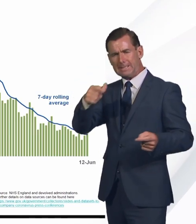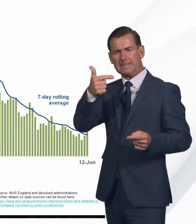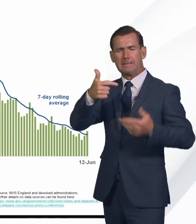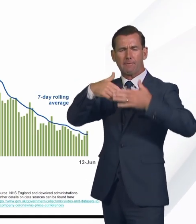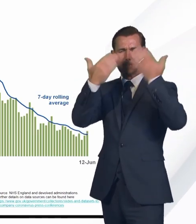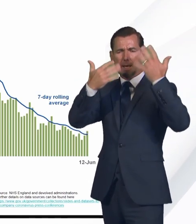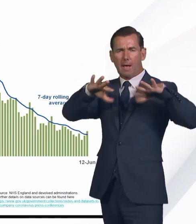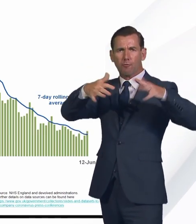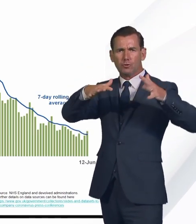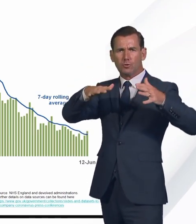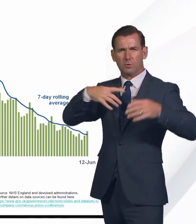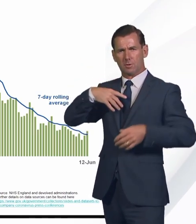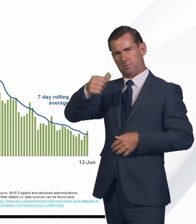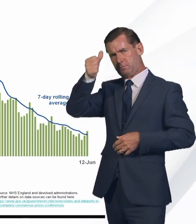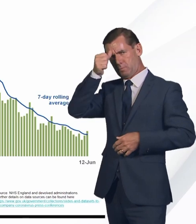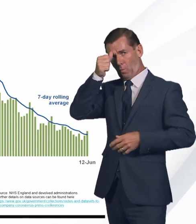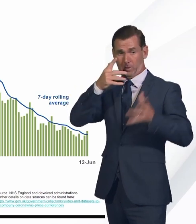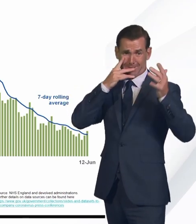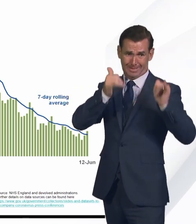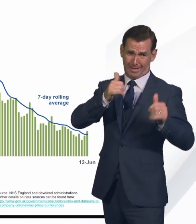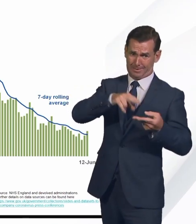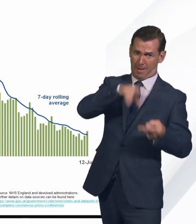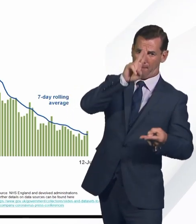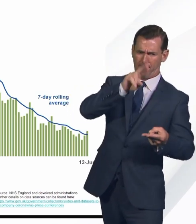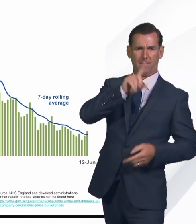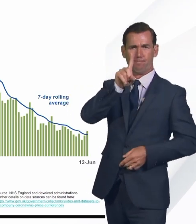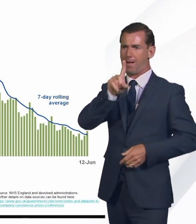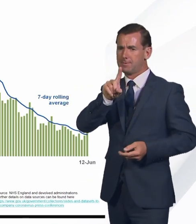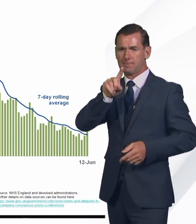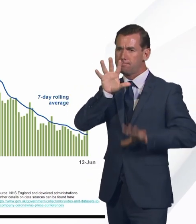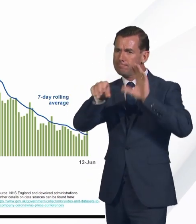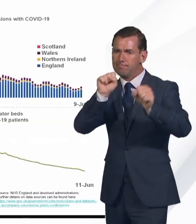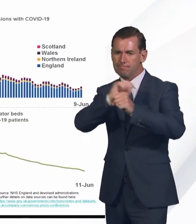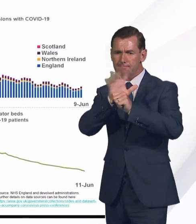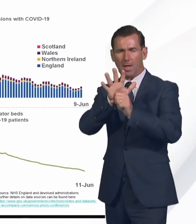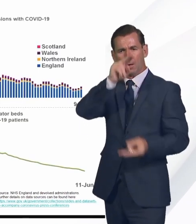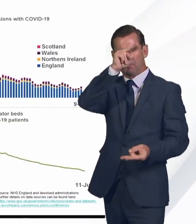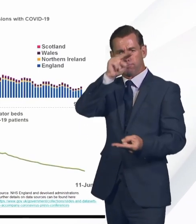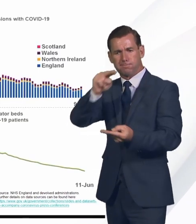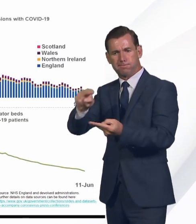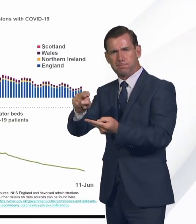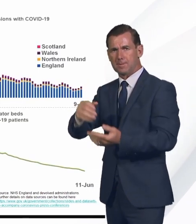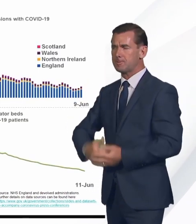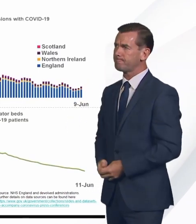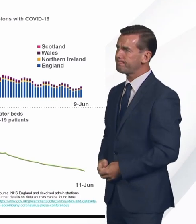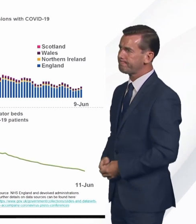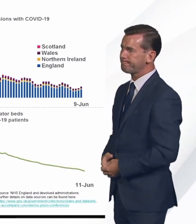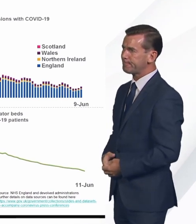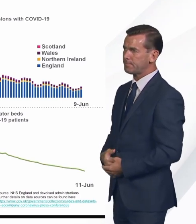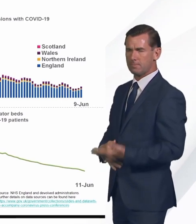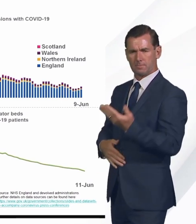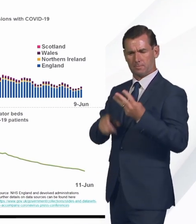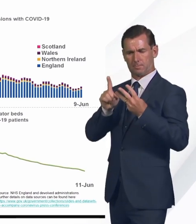average, despite the increase in testing. The third slide shows the latest data from hospitals.